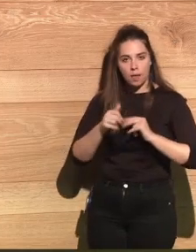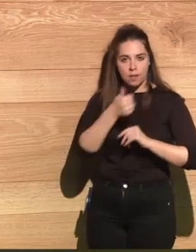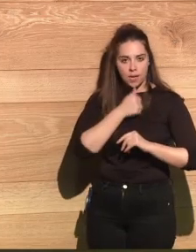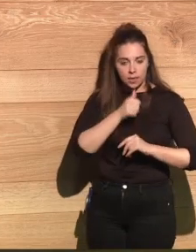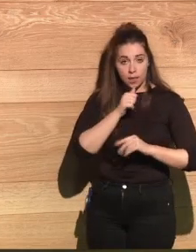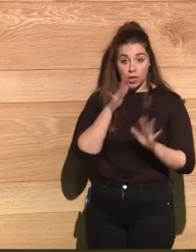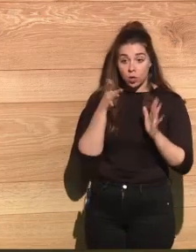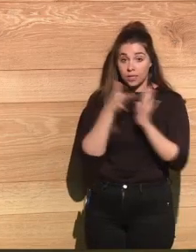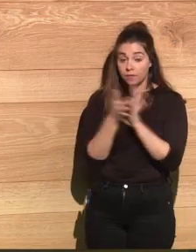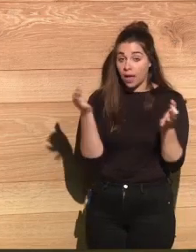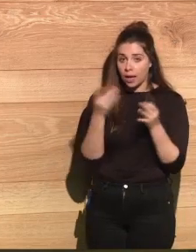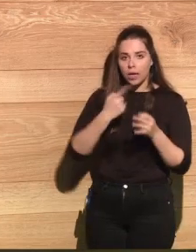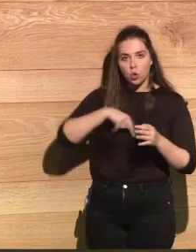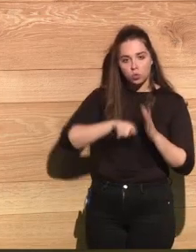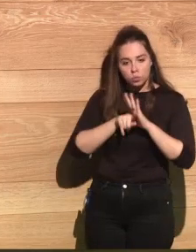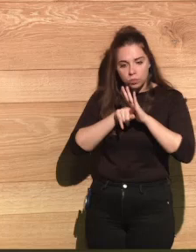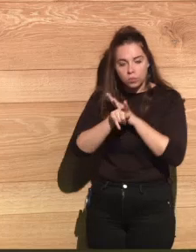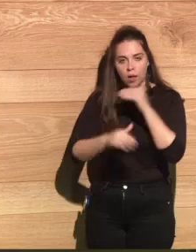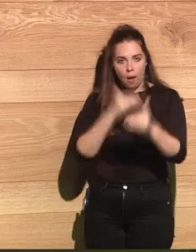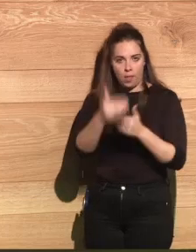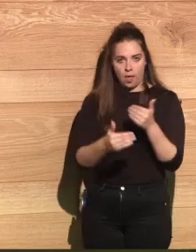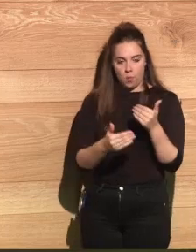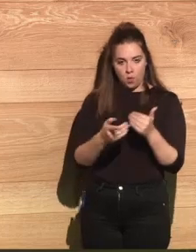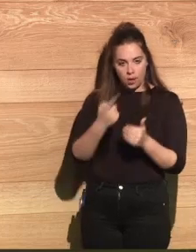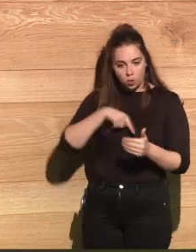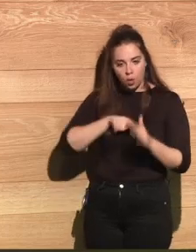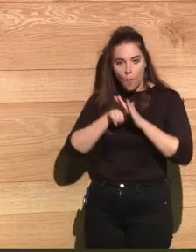big powers. And what that means is that we are going forward.